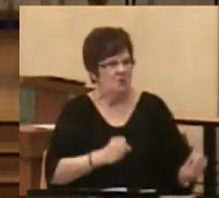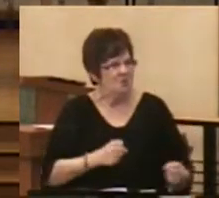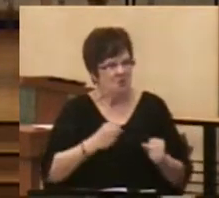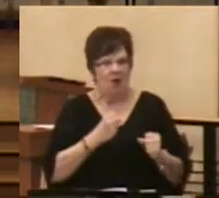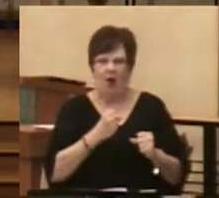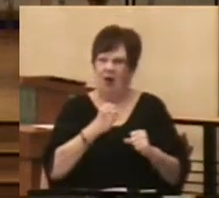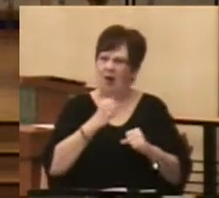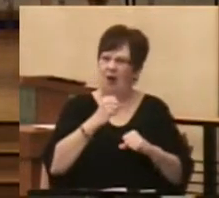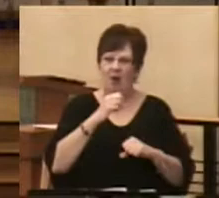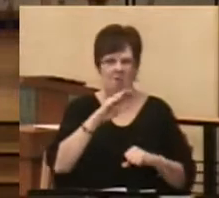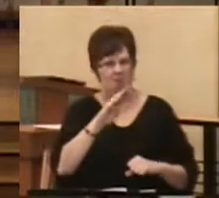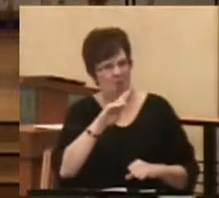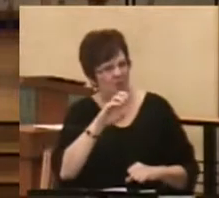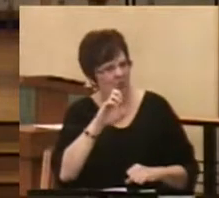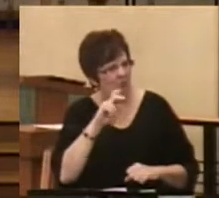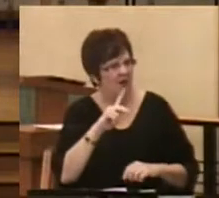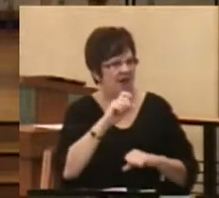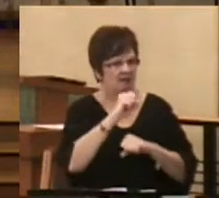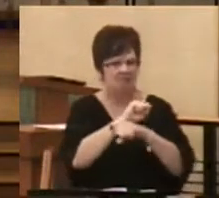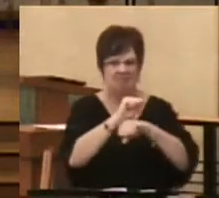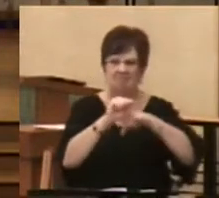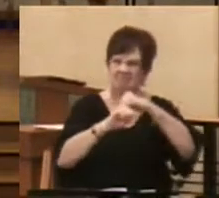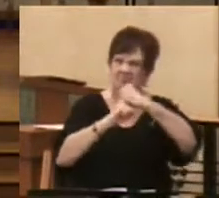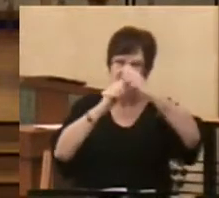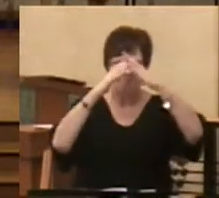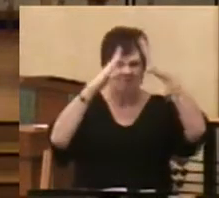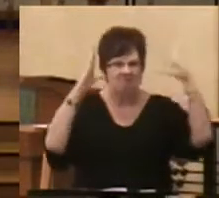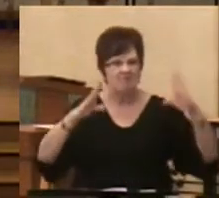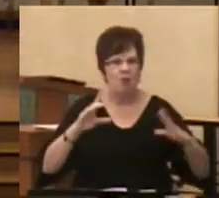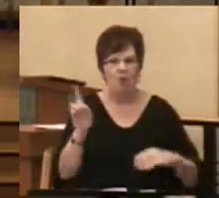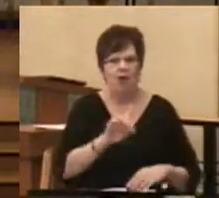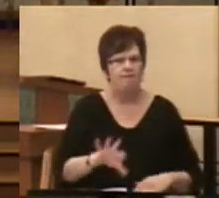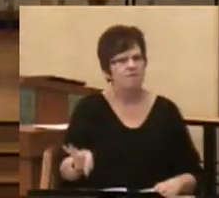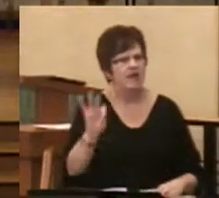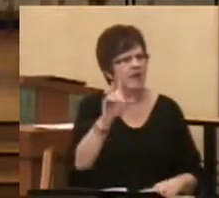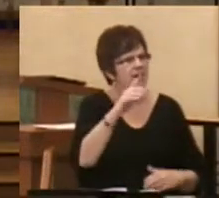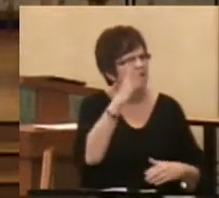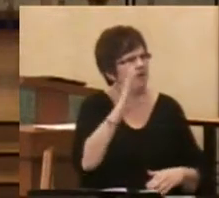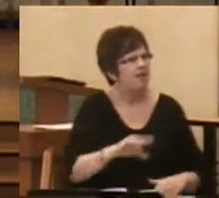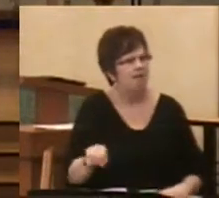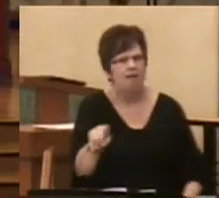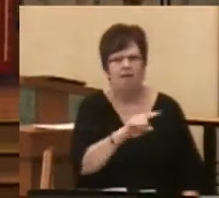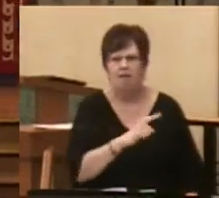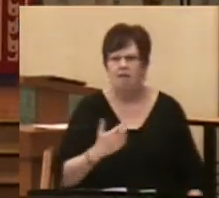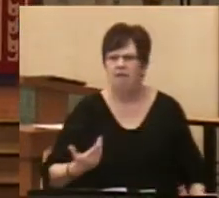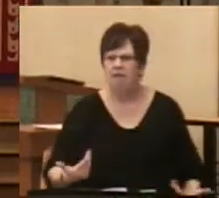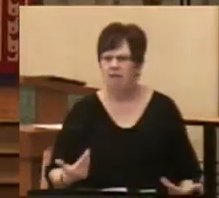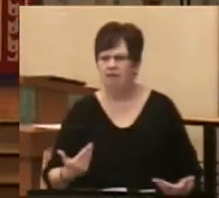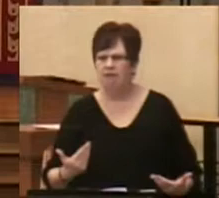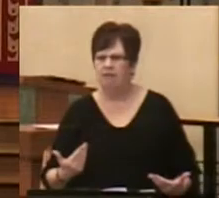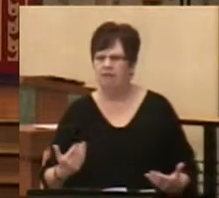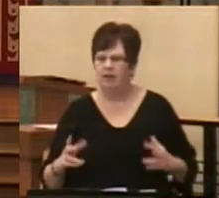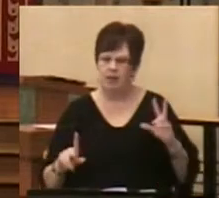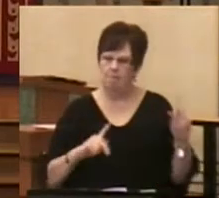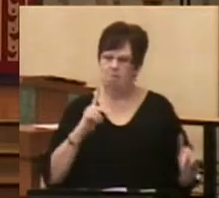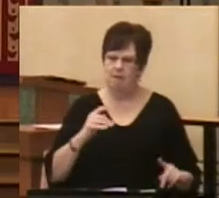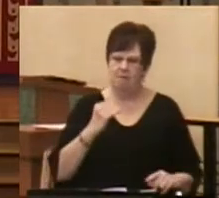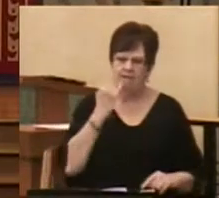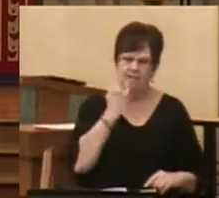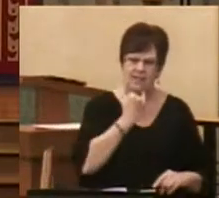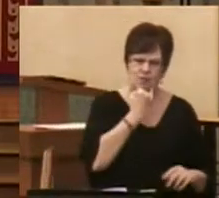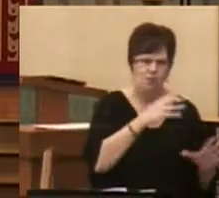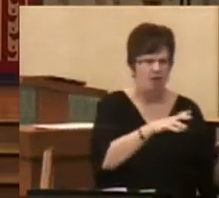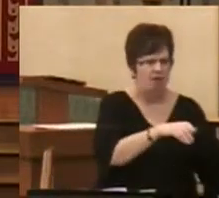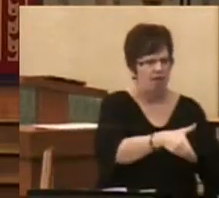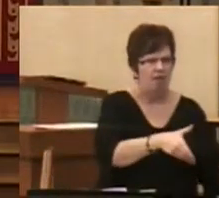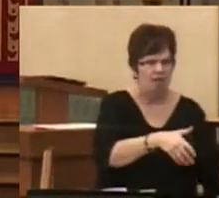edifice to call you to worship? Where would you find God? The people of Israel found their